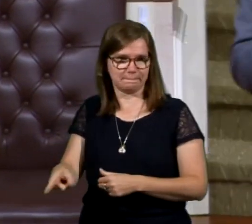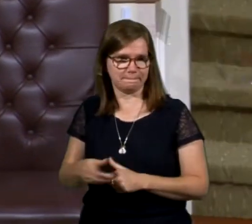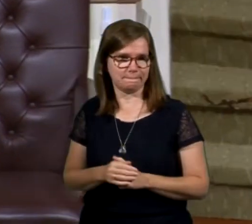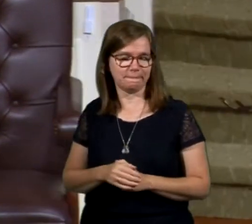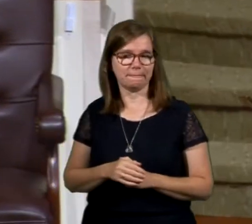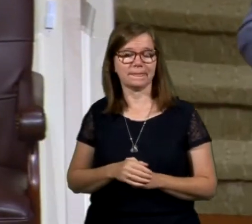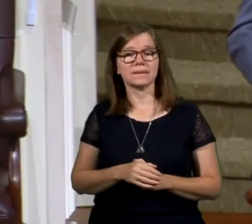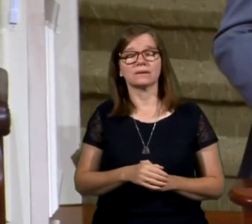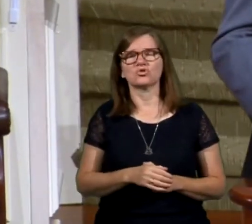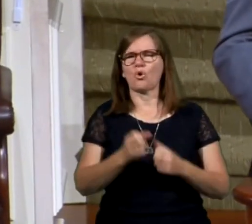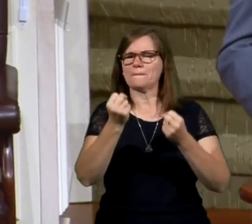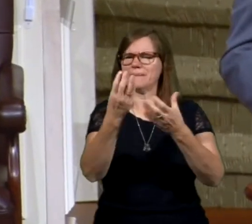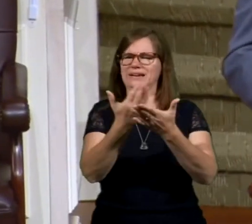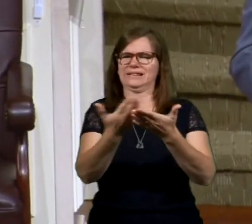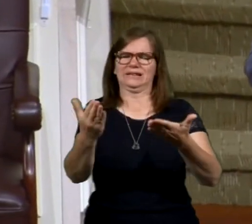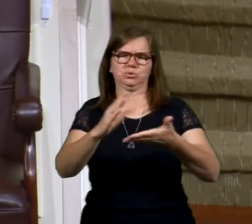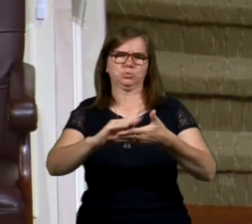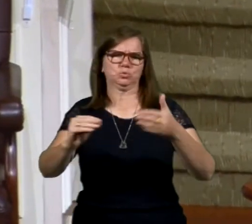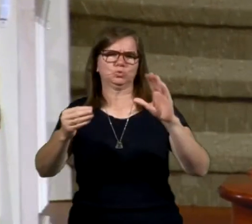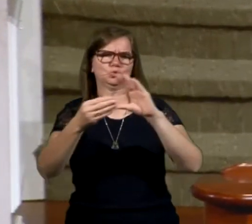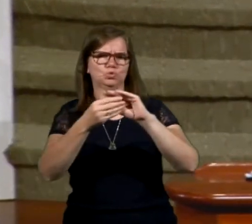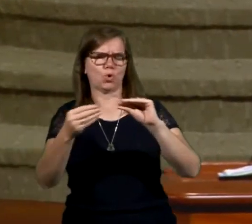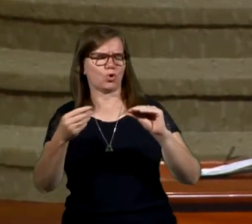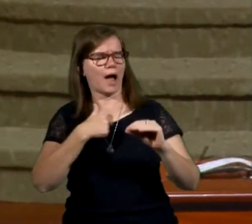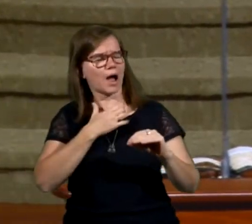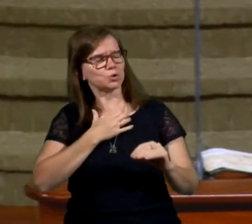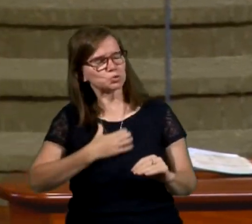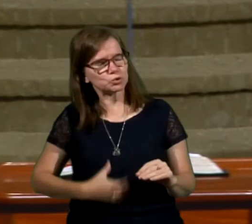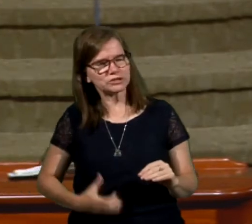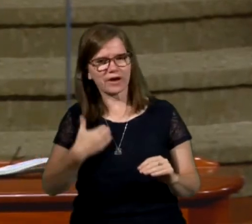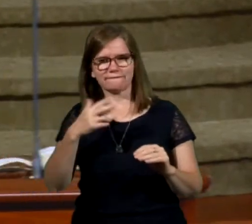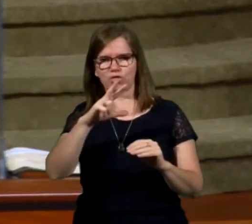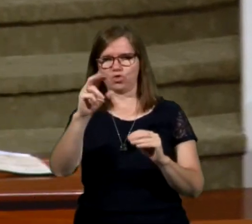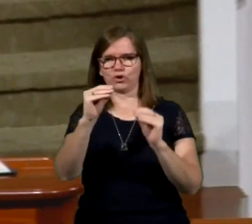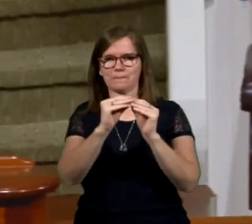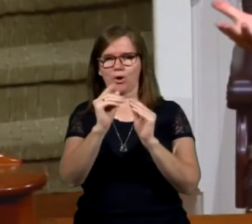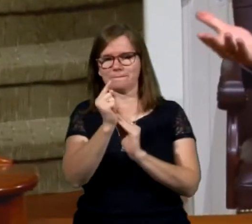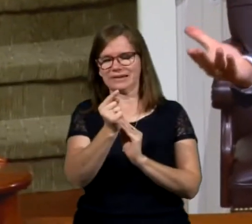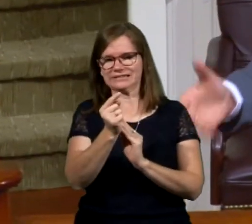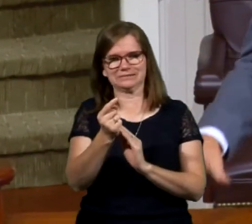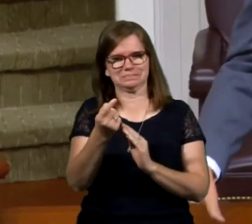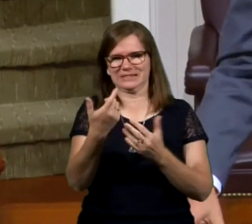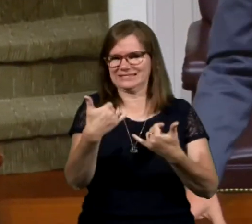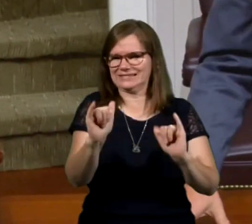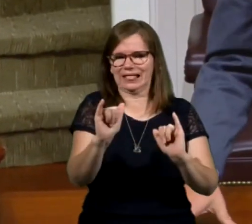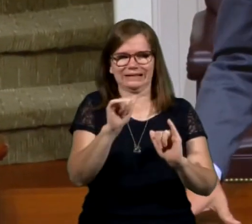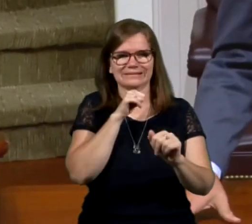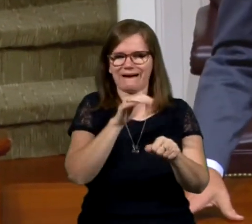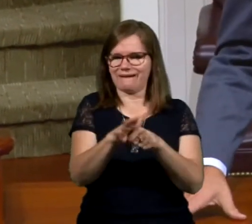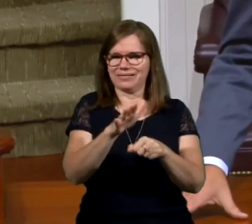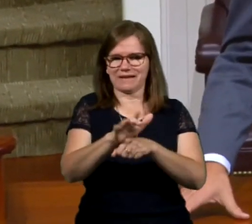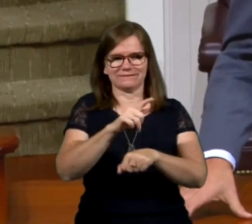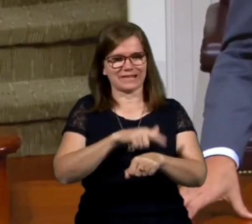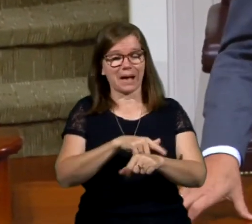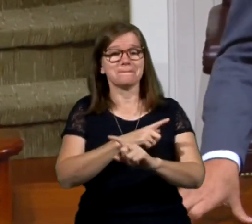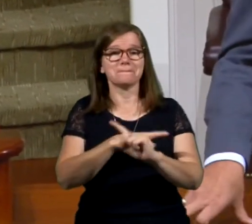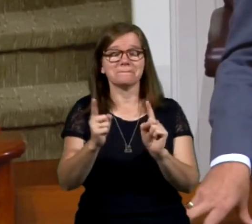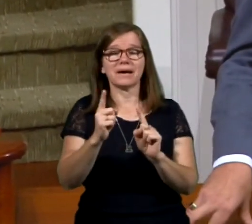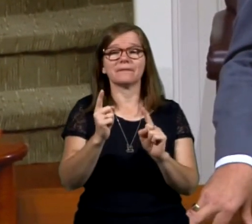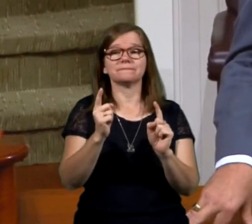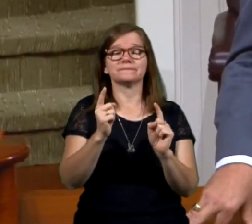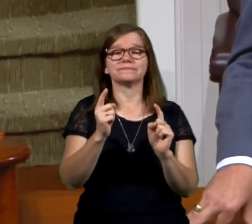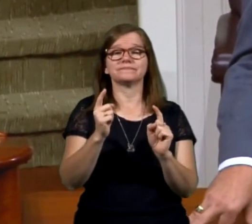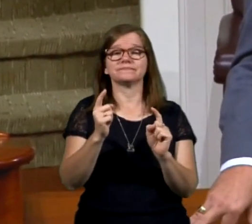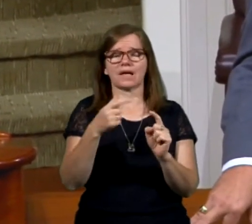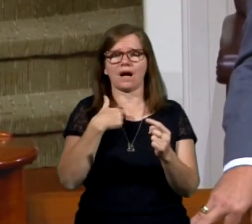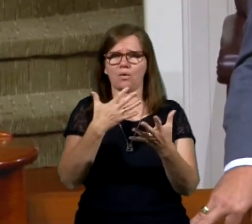There are so many things about this story, and I wish, to goodness, I had another 30 minutes, and I don't think I would do the time justly. But there's a couple things I want you